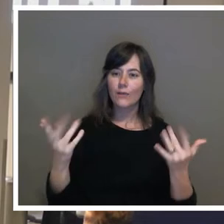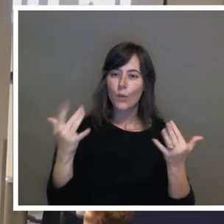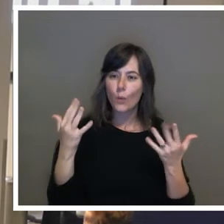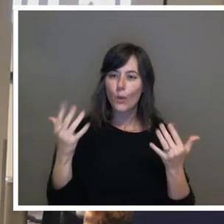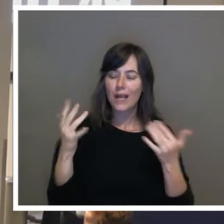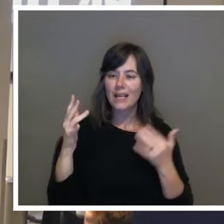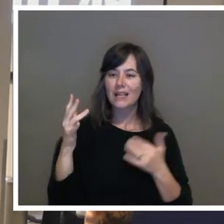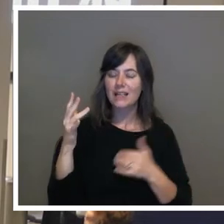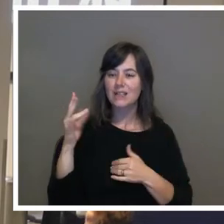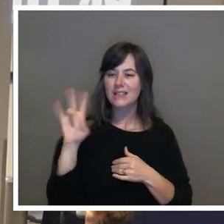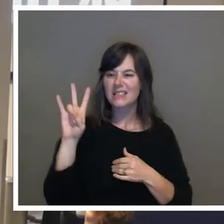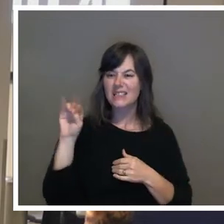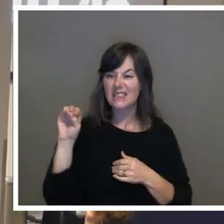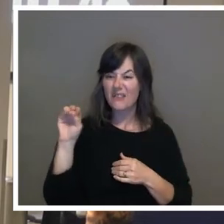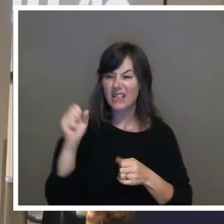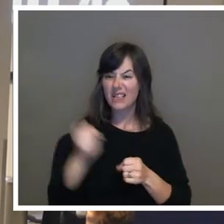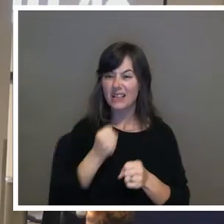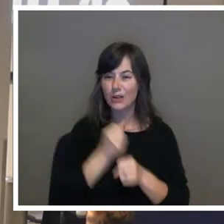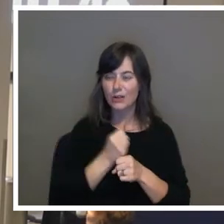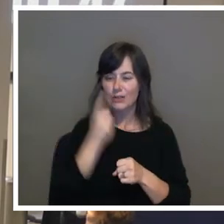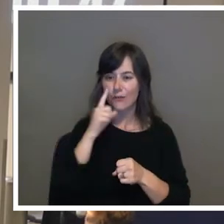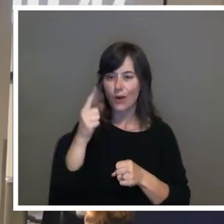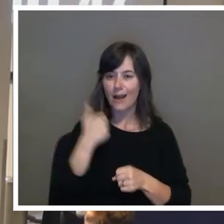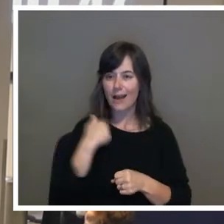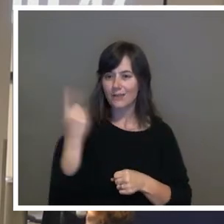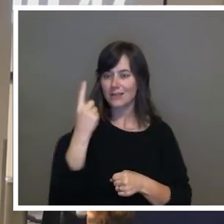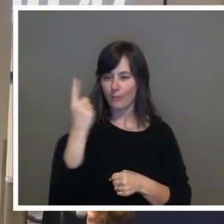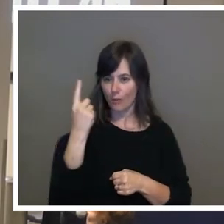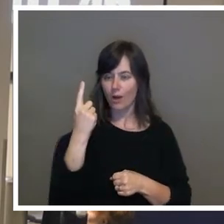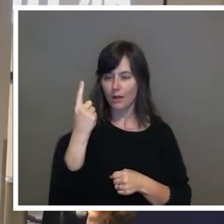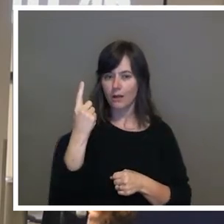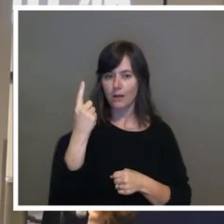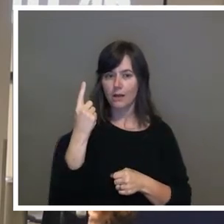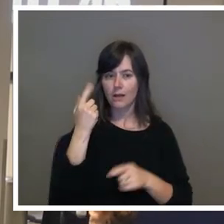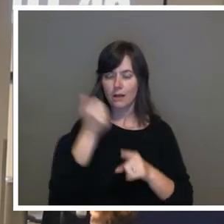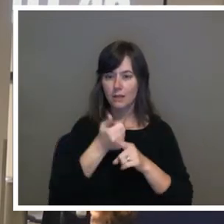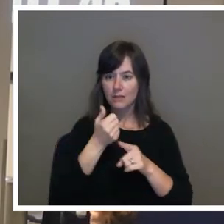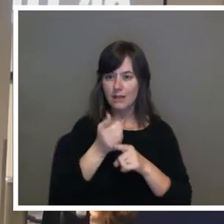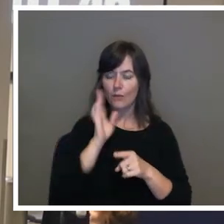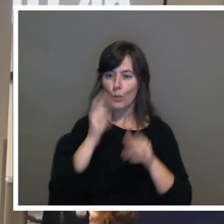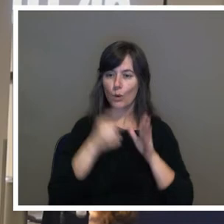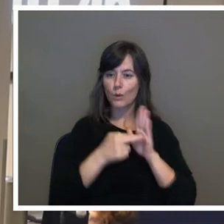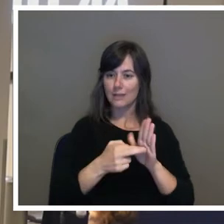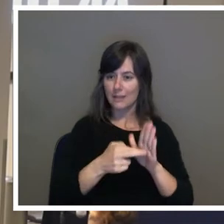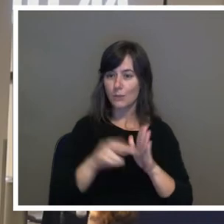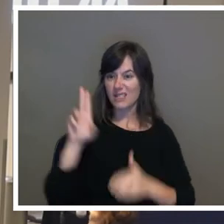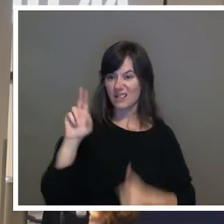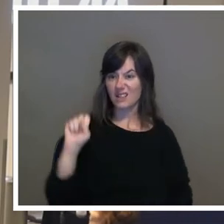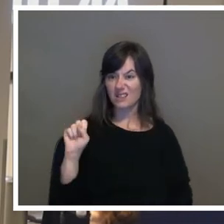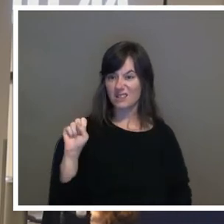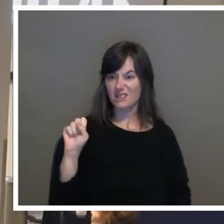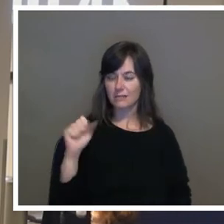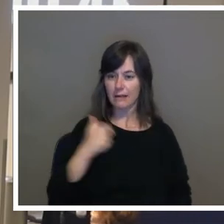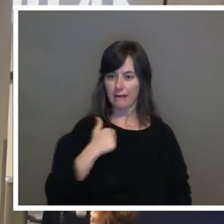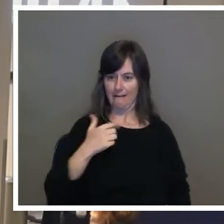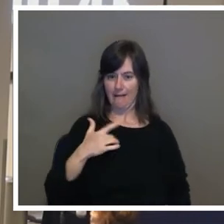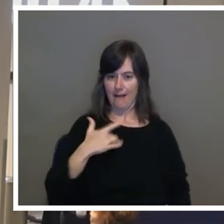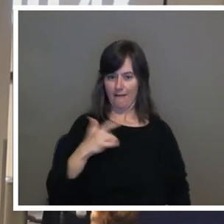years to have somebody that is going to represent us. I feel like